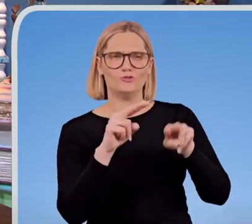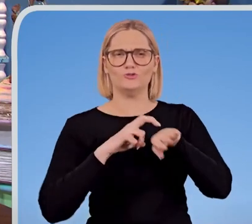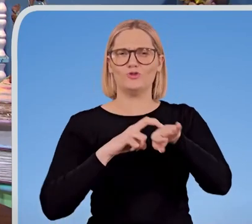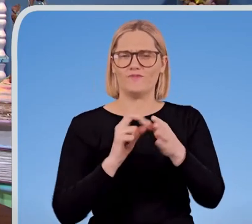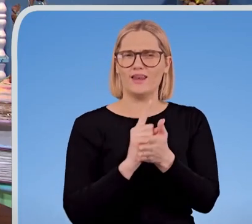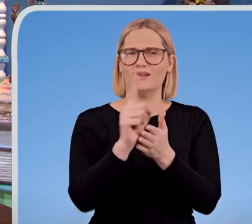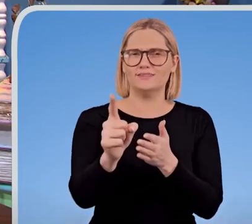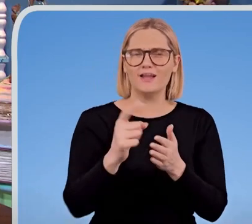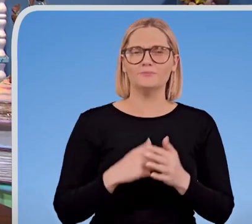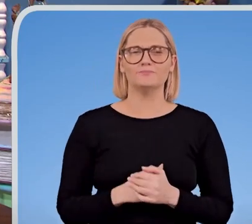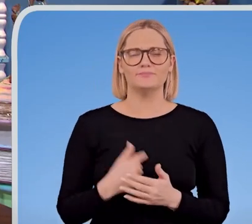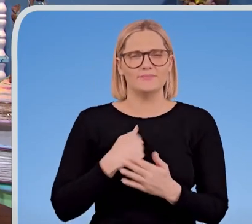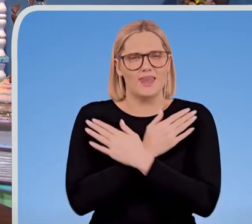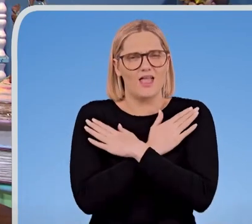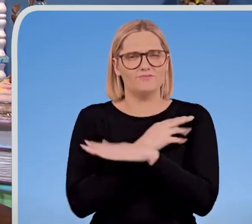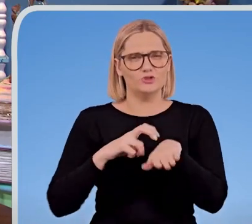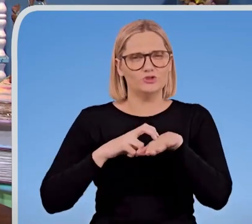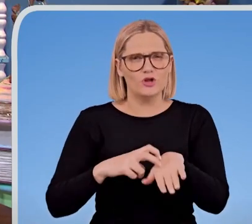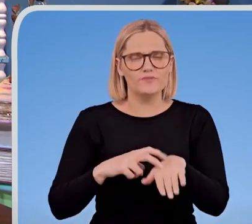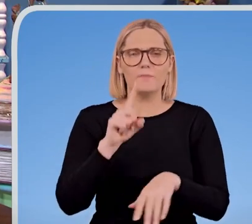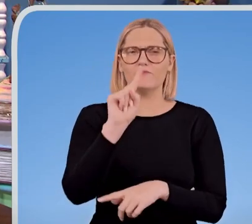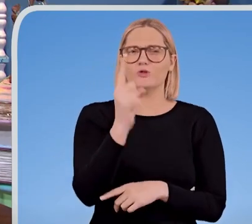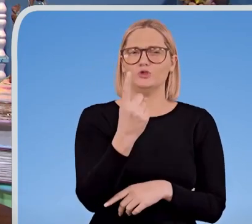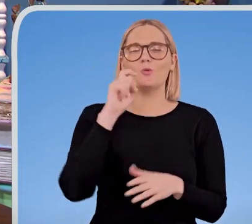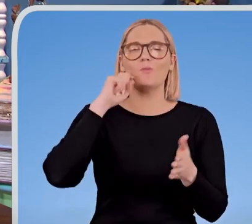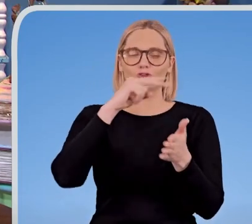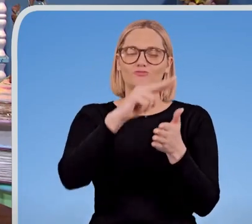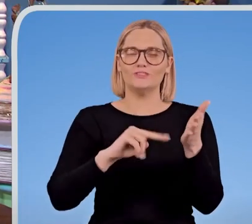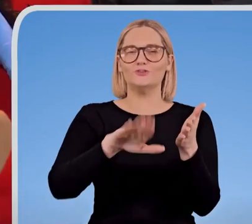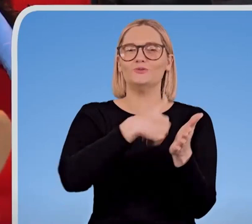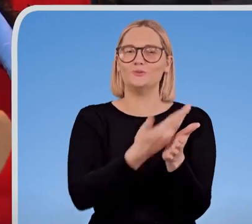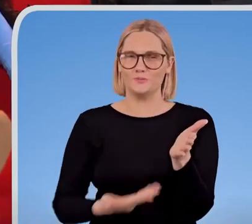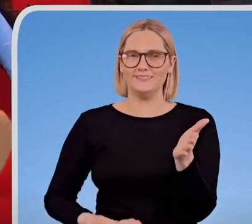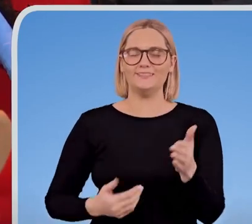surfing. But first, we're going to read you a story.